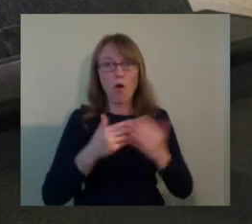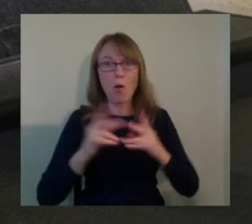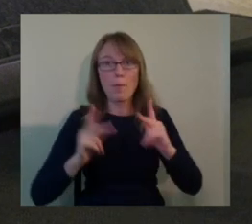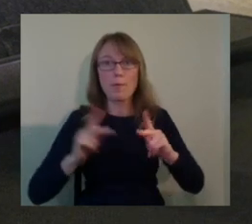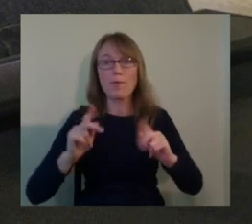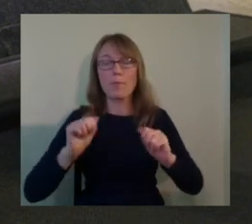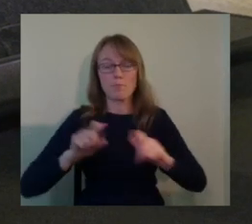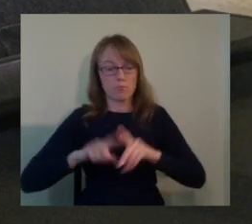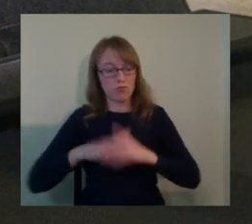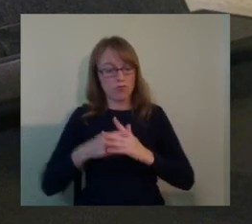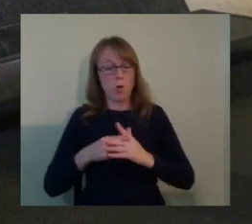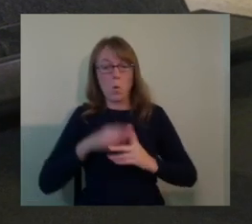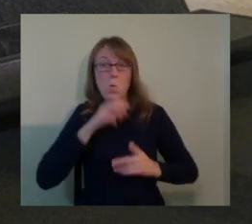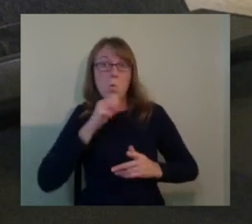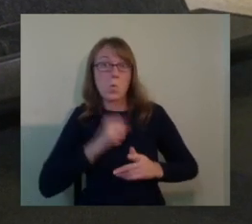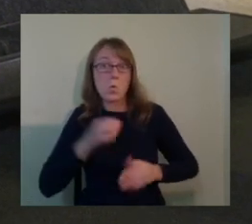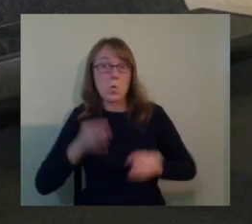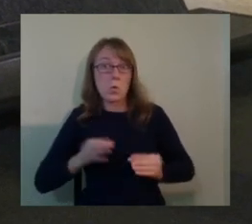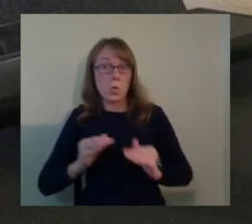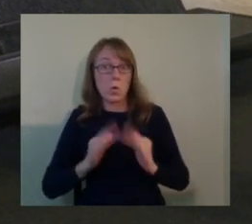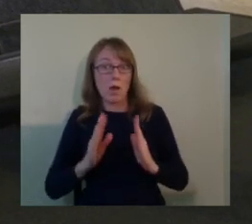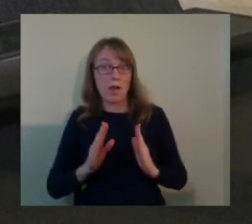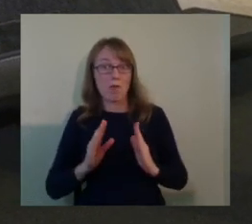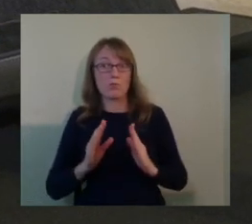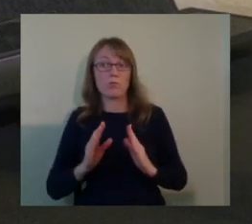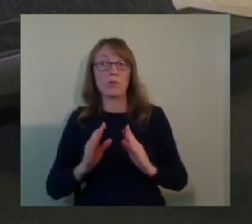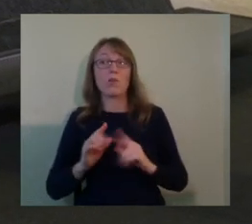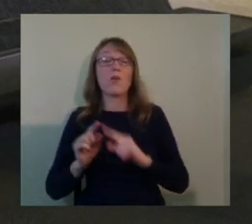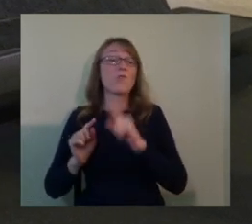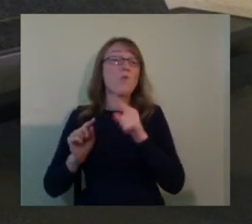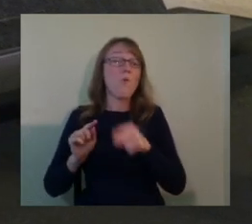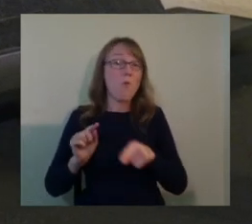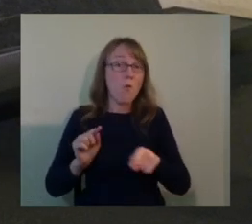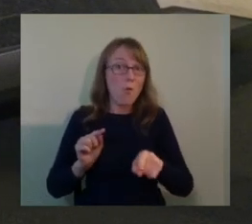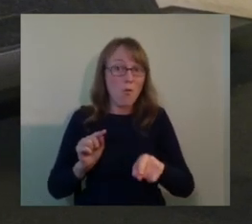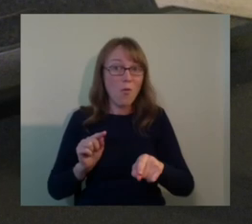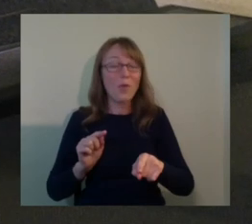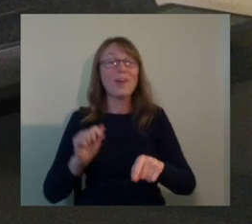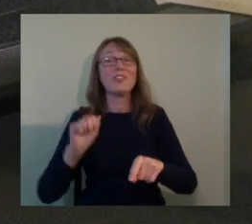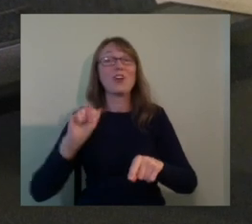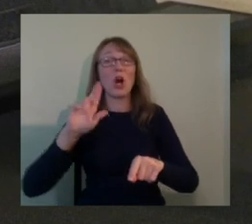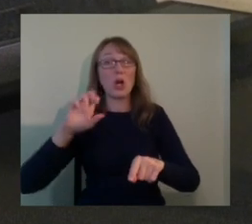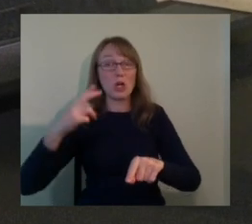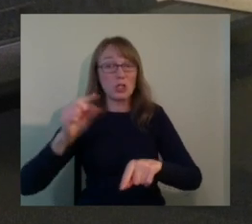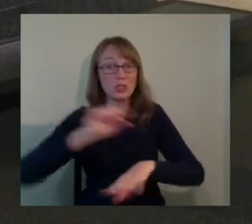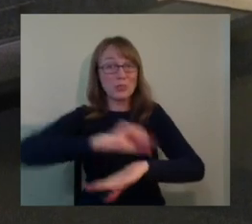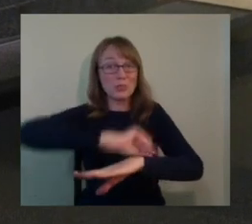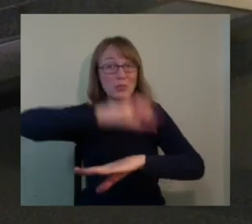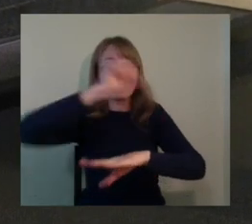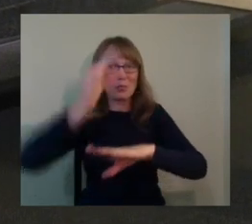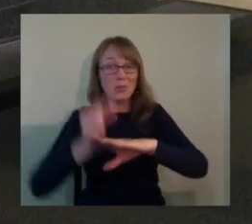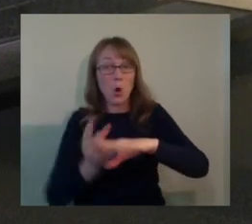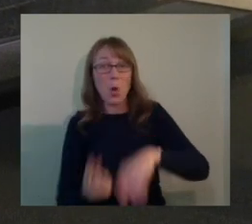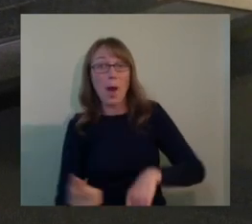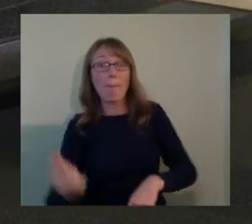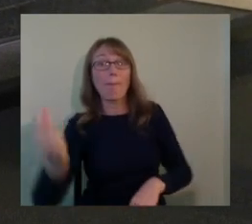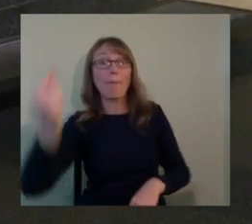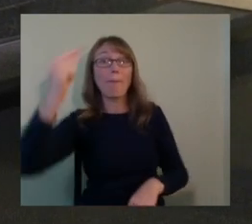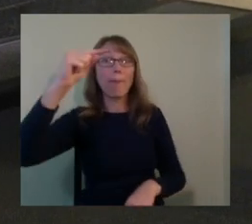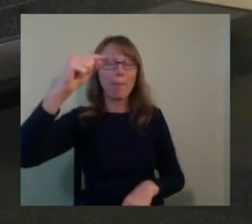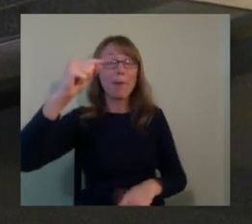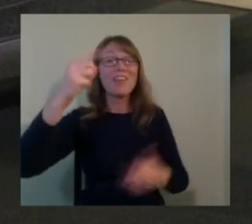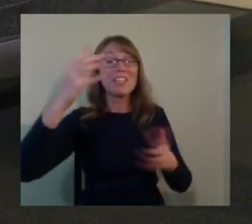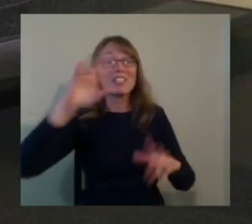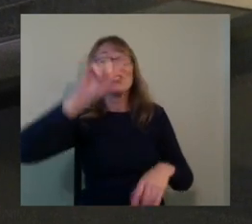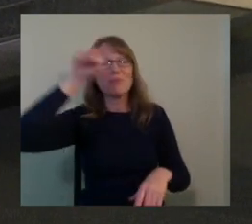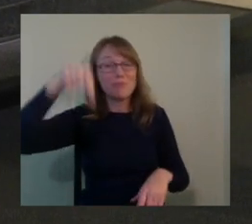turned out from an engineering point of view that we simply can't get wheelchairs to the top of the arch. There are trams that are inside the